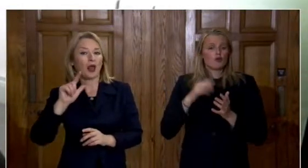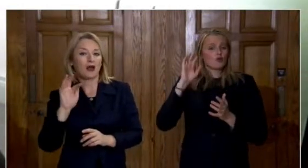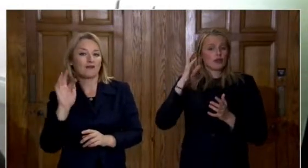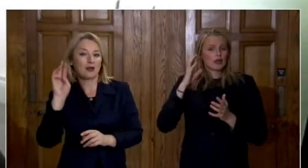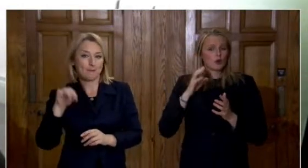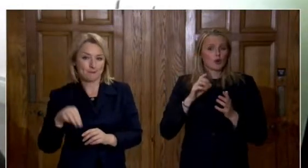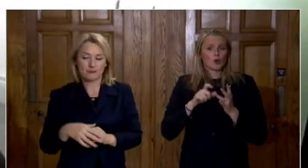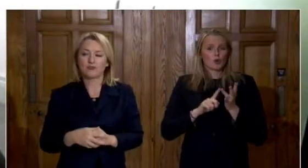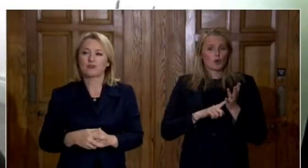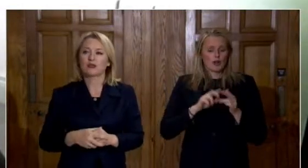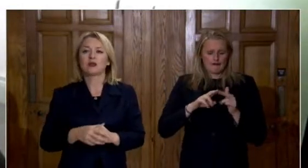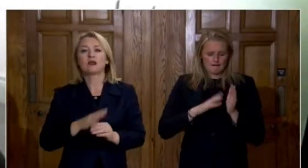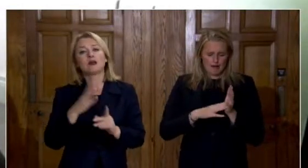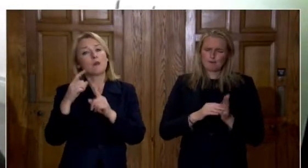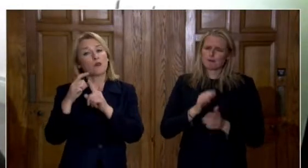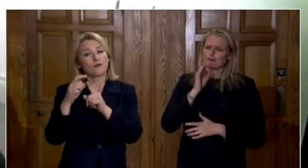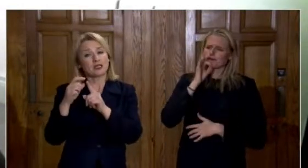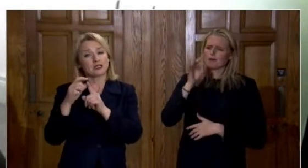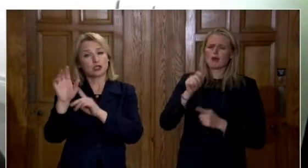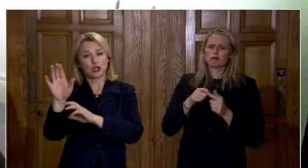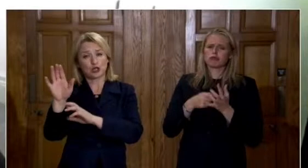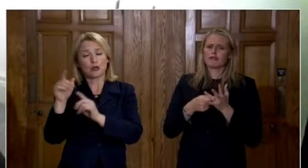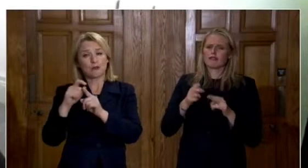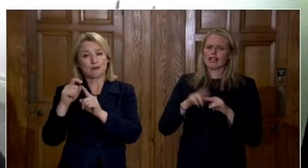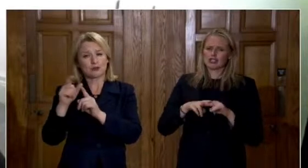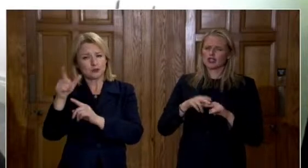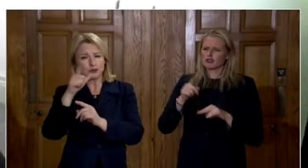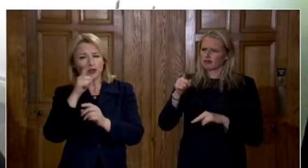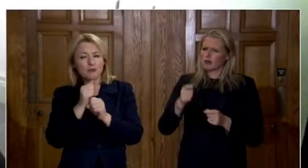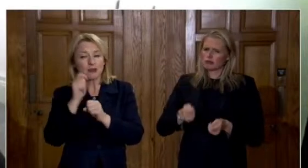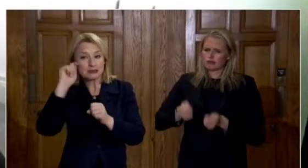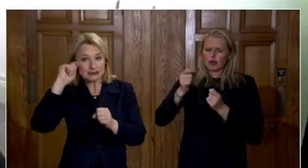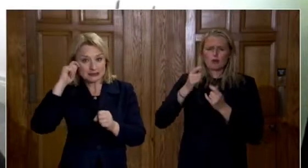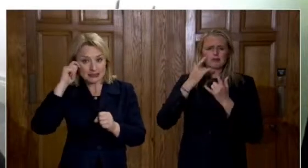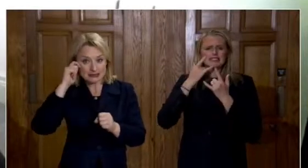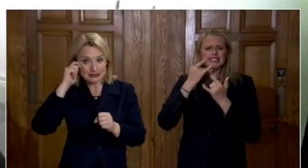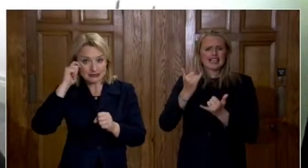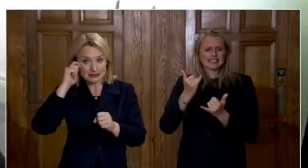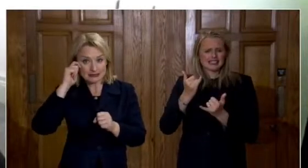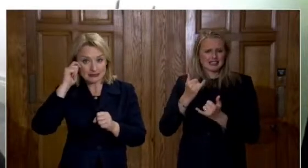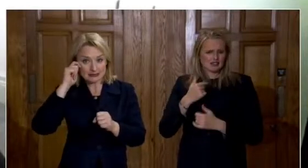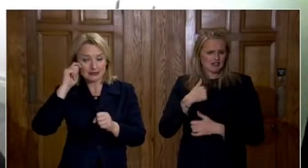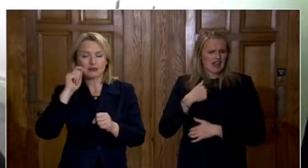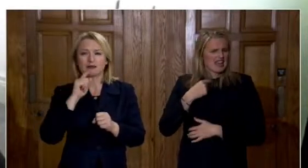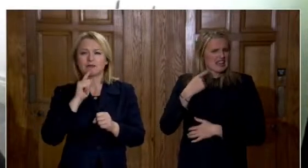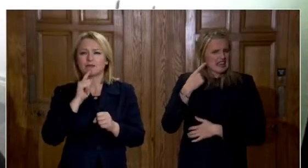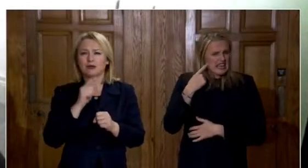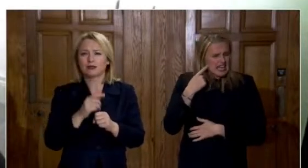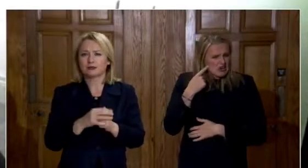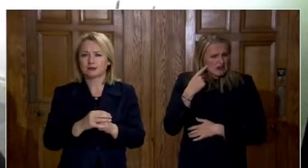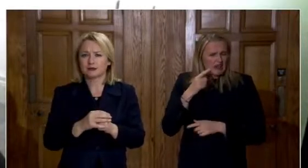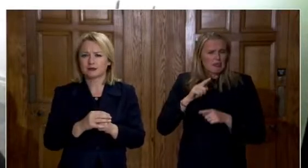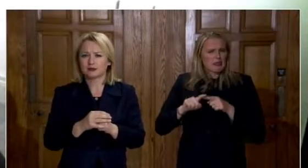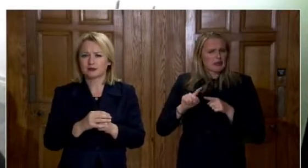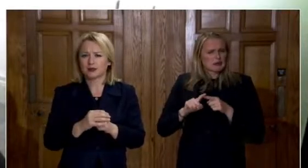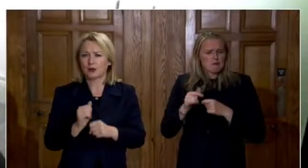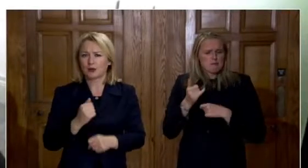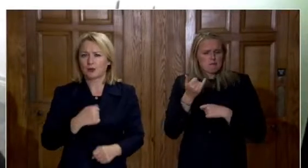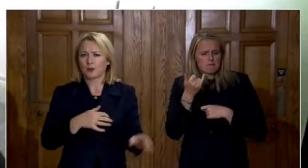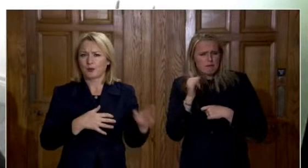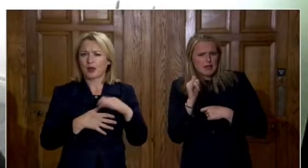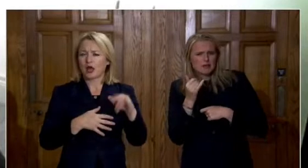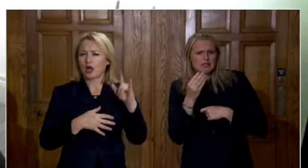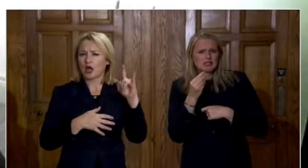you in young first of all about testing you mentioned testing there but we're hearing reports of perhaps some